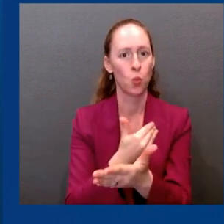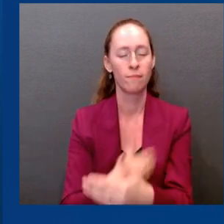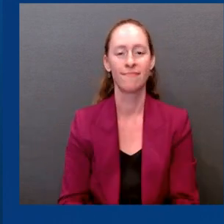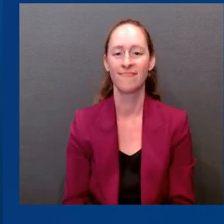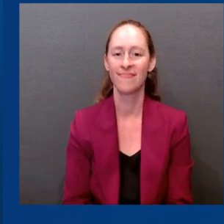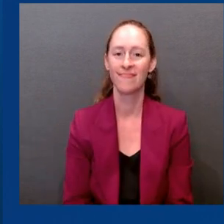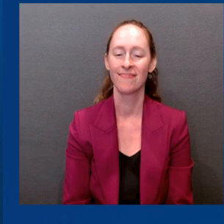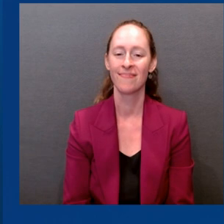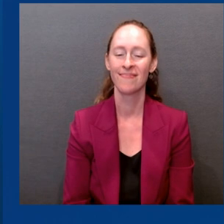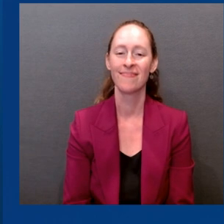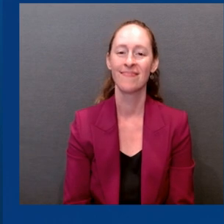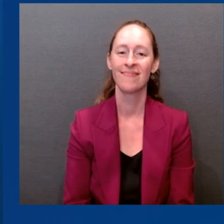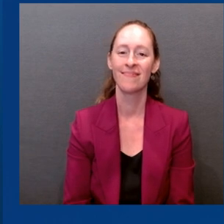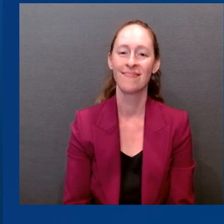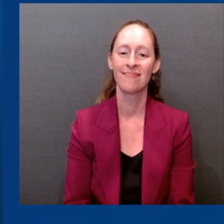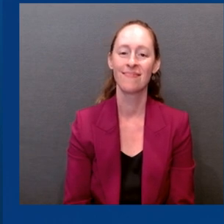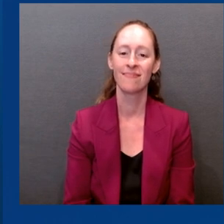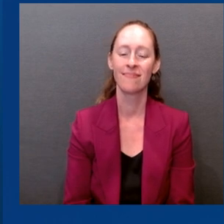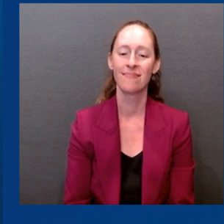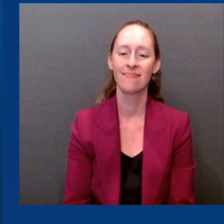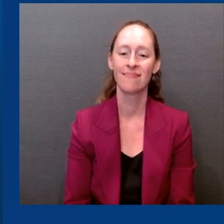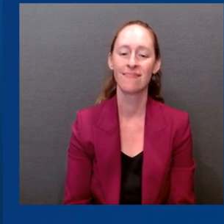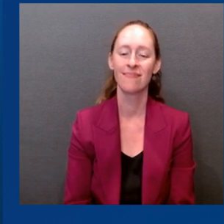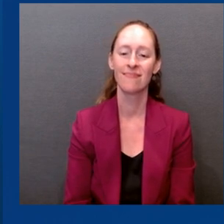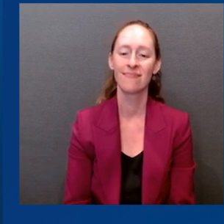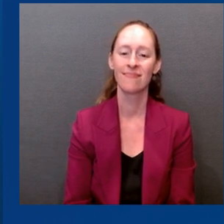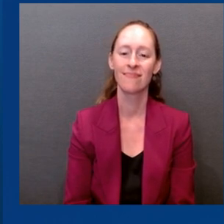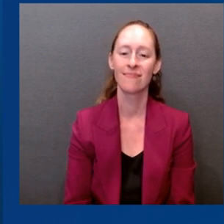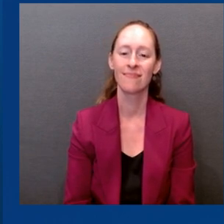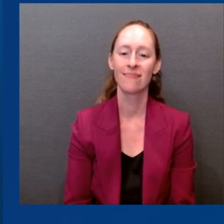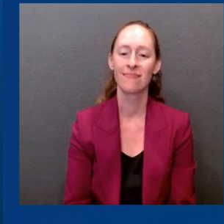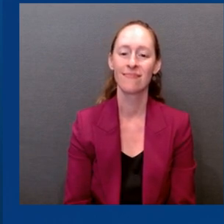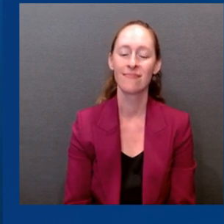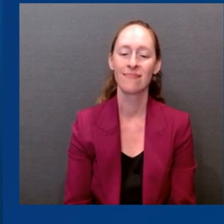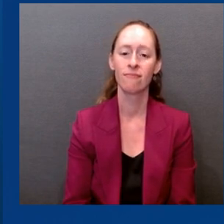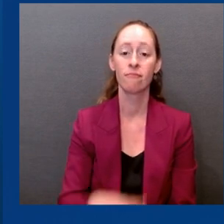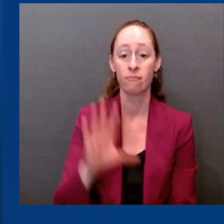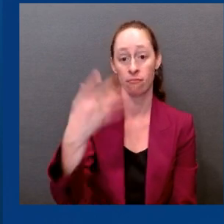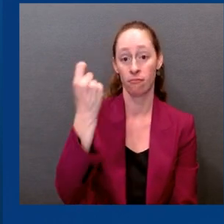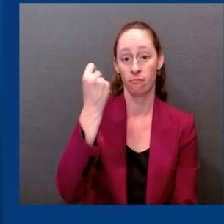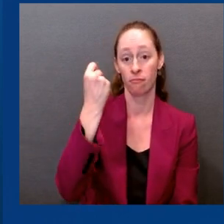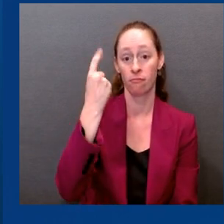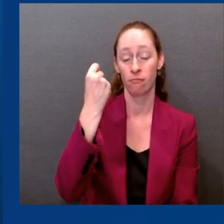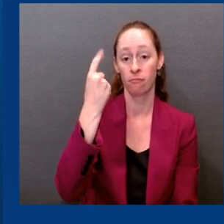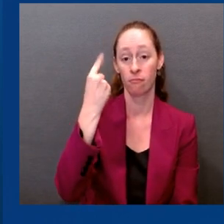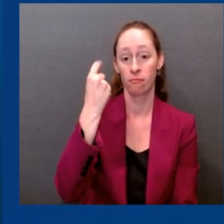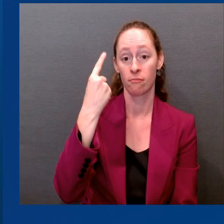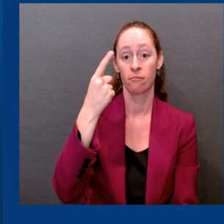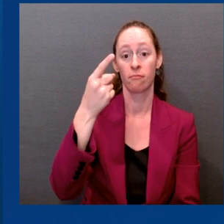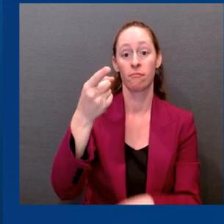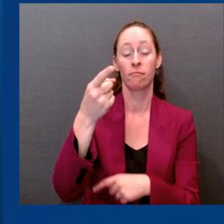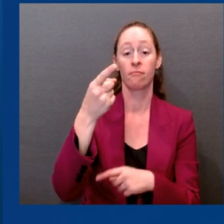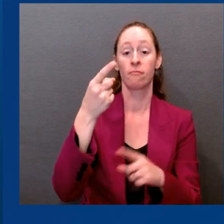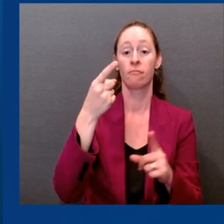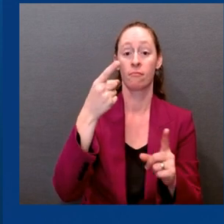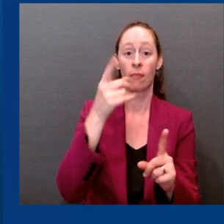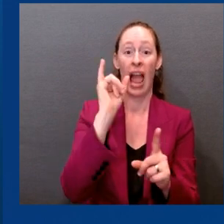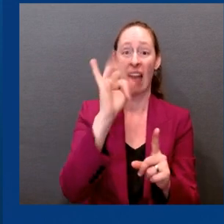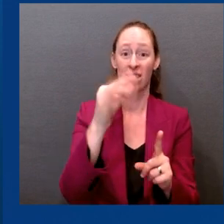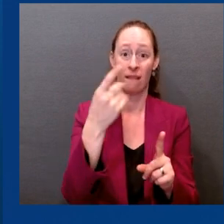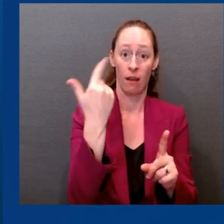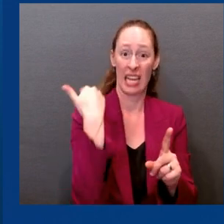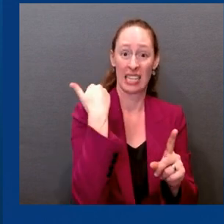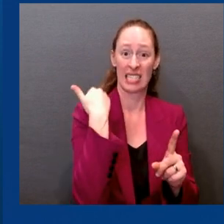COVID-19 vaccine dose. As 99% of circulating viruses in the United States are BA.5 or BA